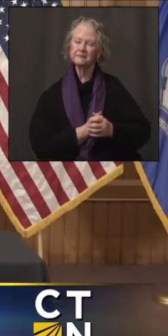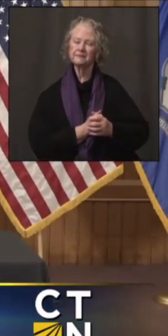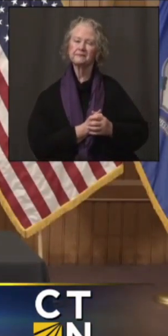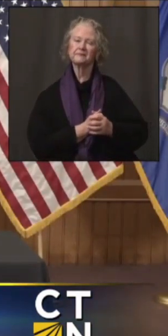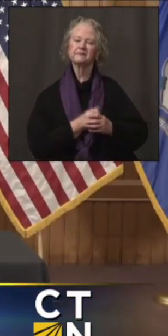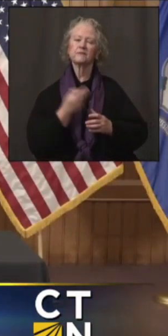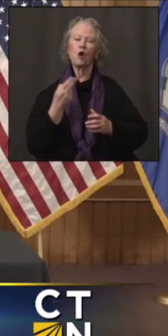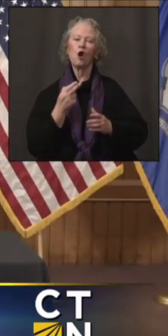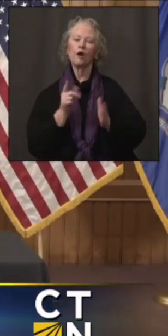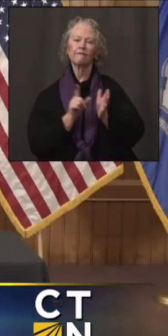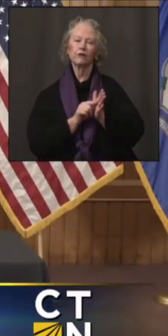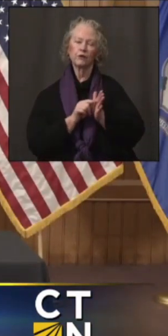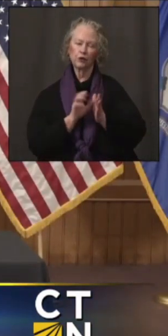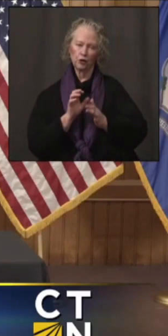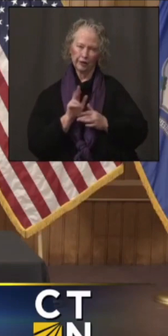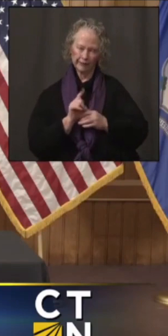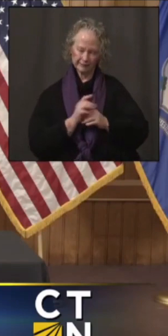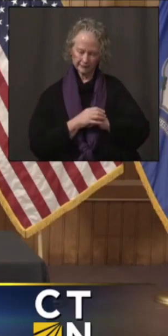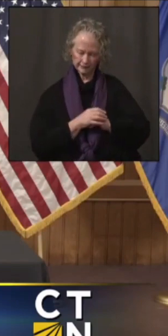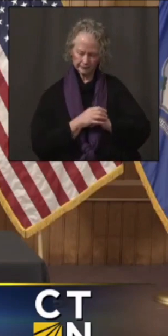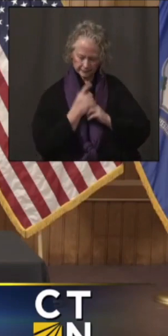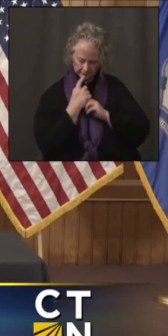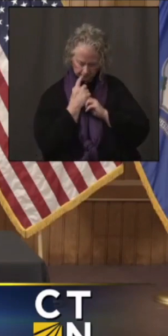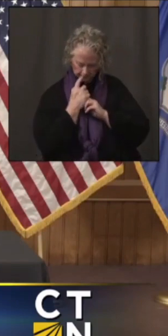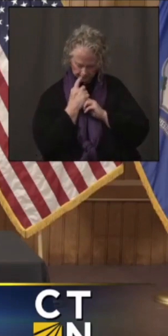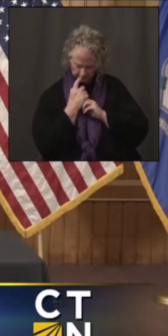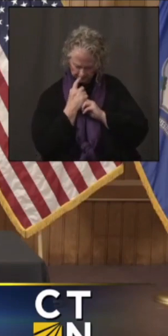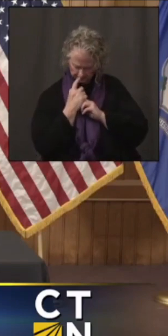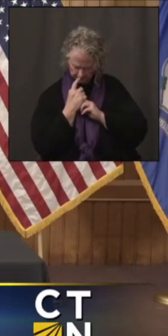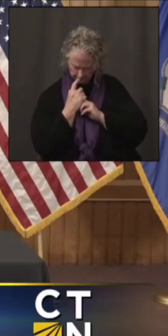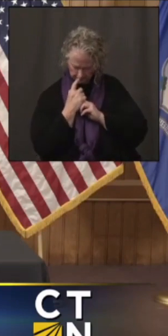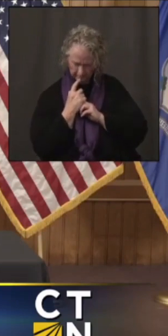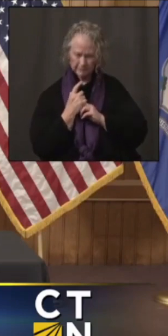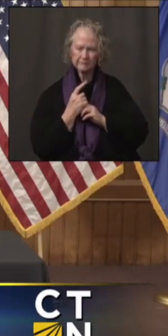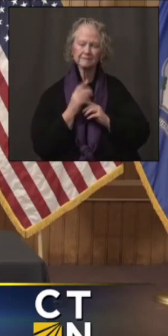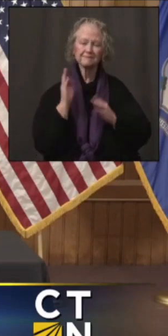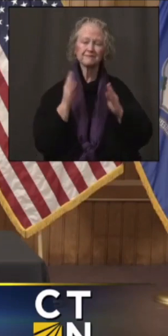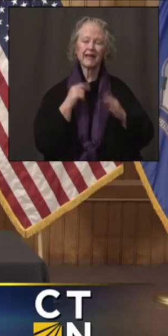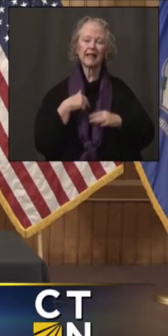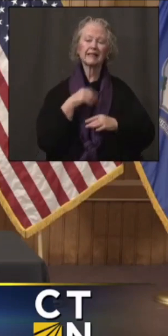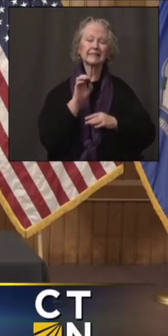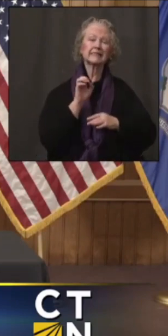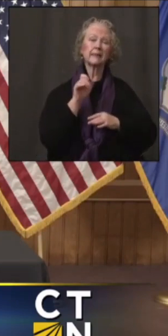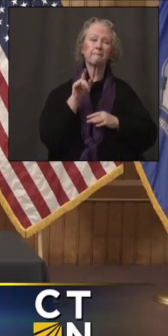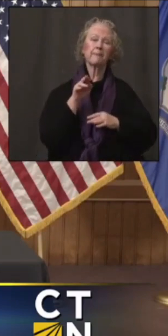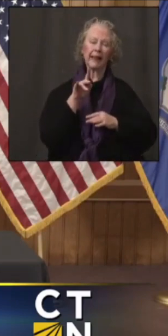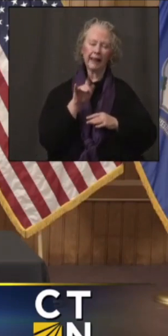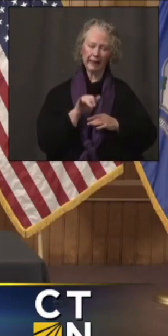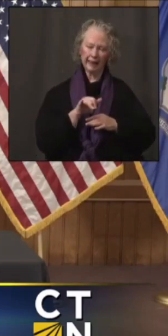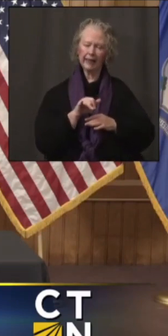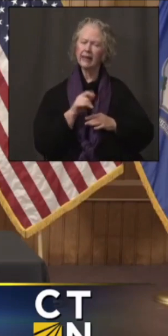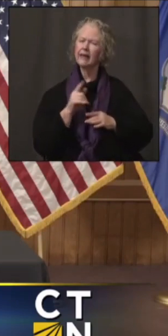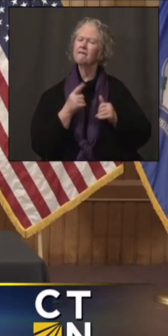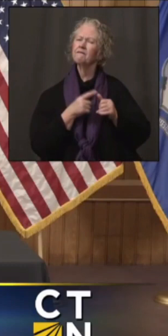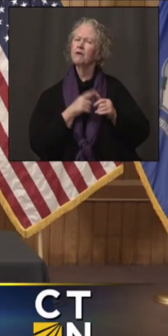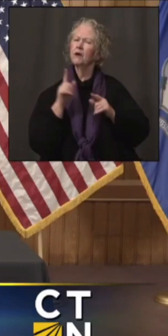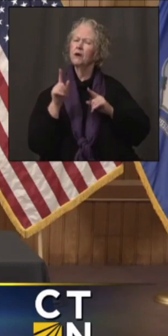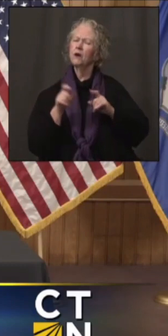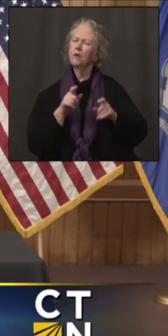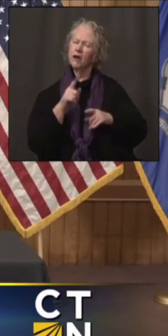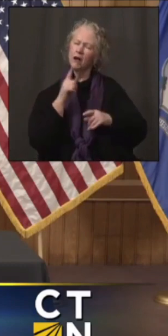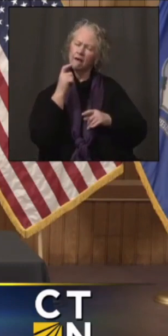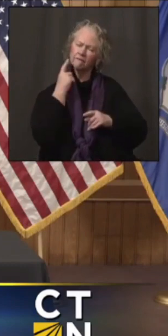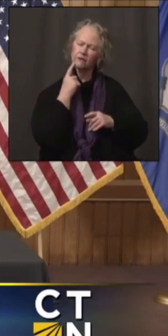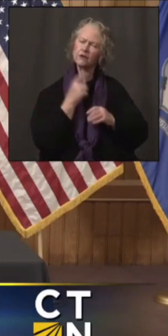The Hartford current. Hey everybody. This is Emily Brindley from the current. Um, first off, just a quick logistic question, governor.